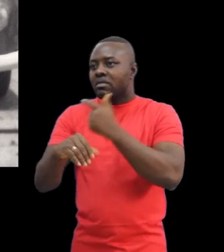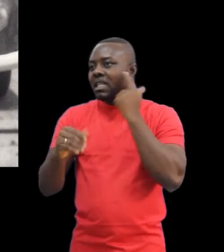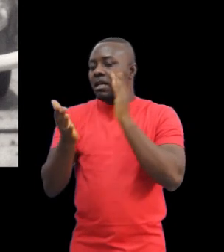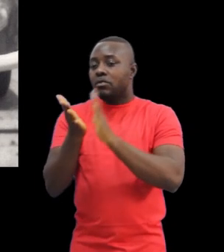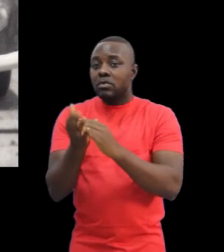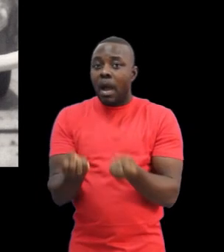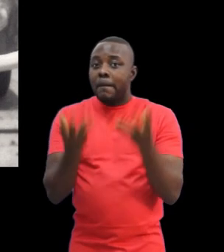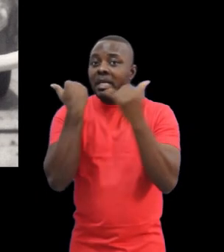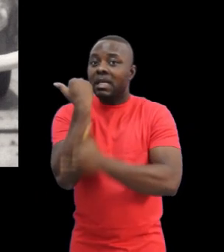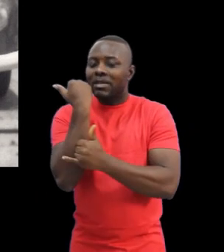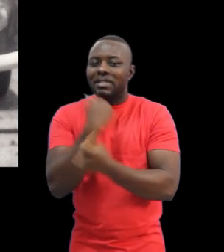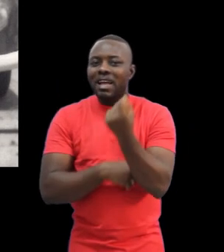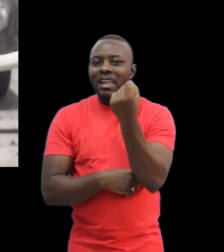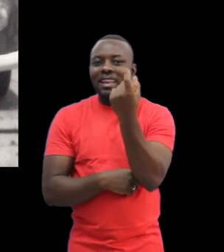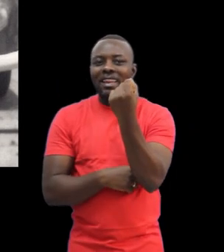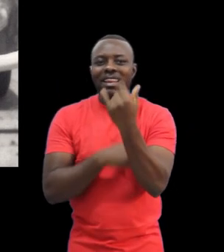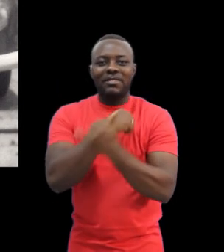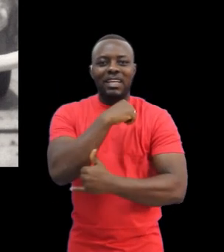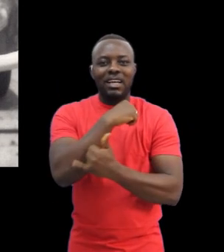Establishing 30 more schools for the Deaf.